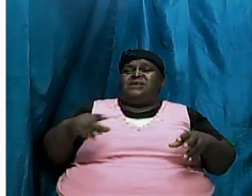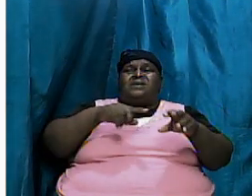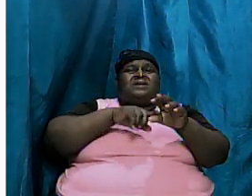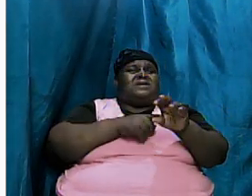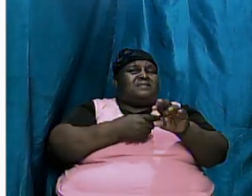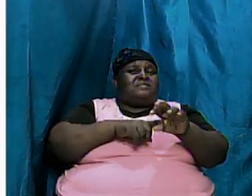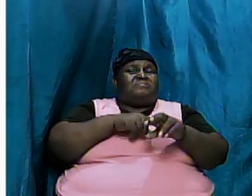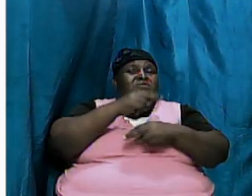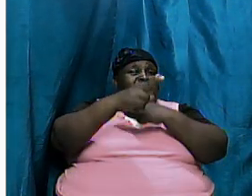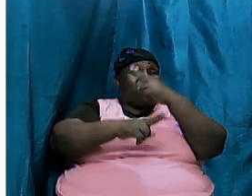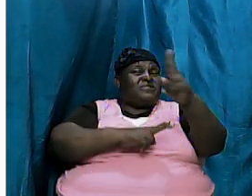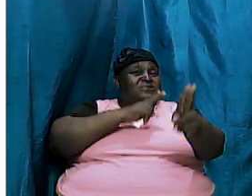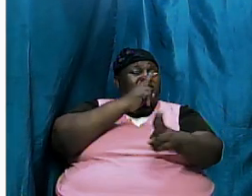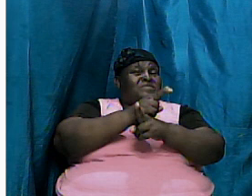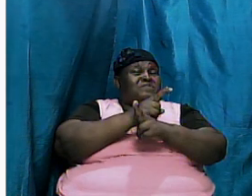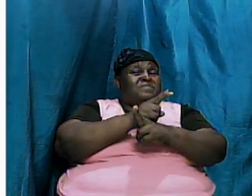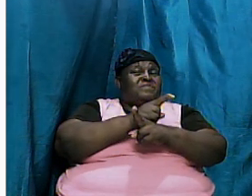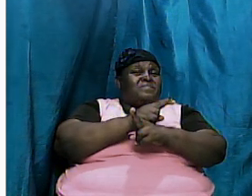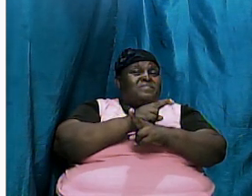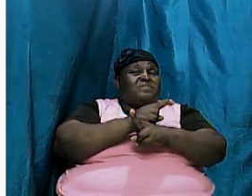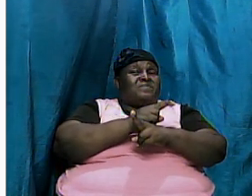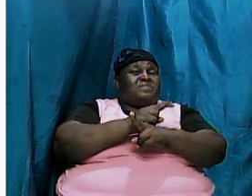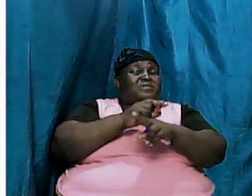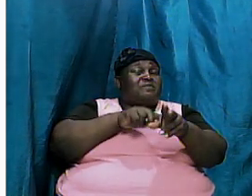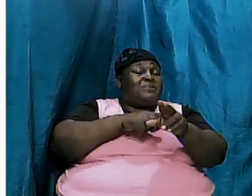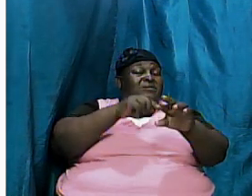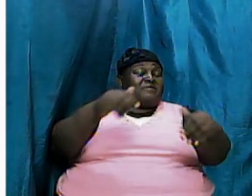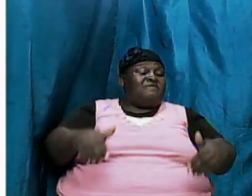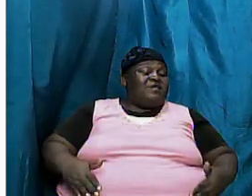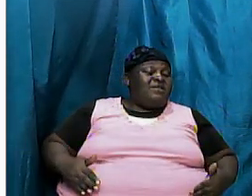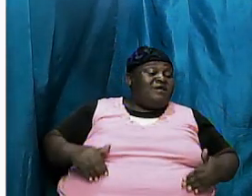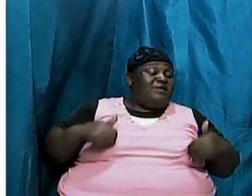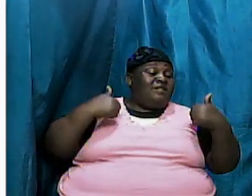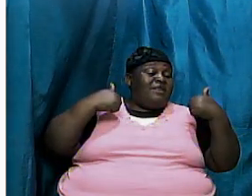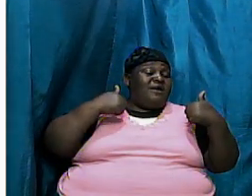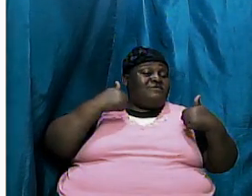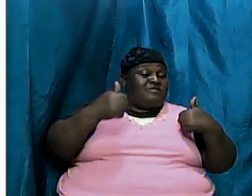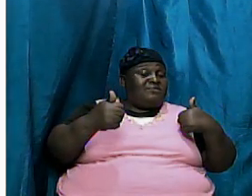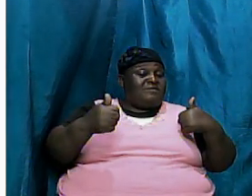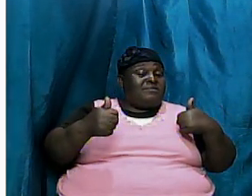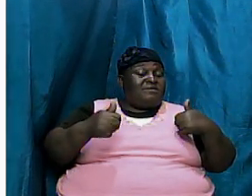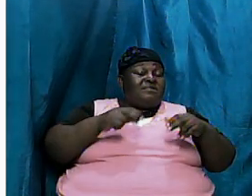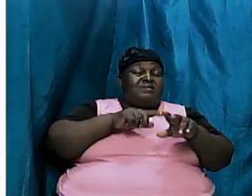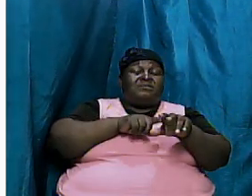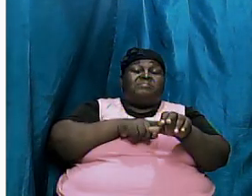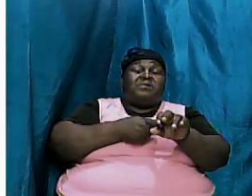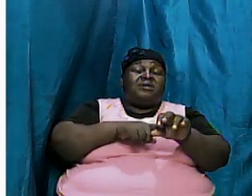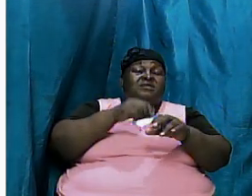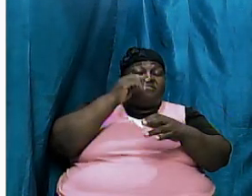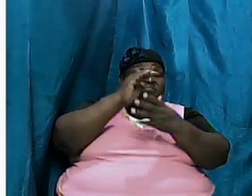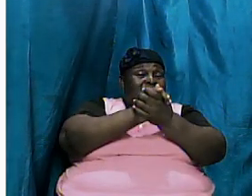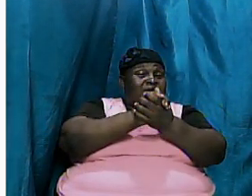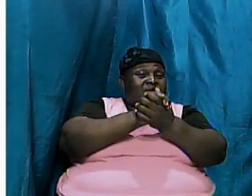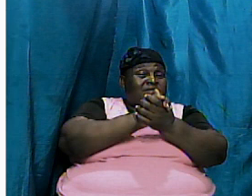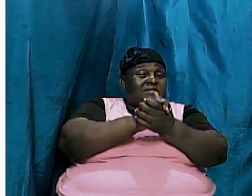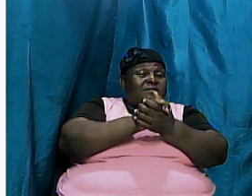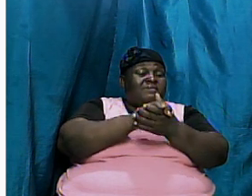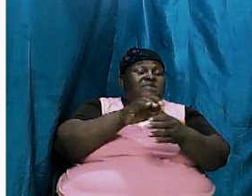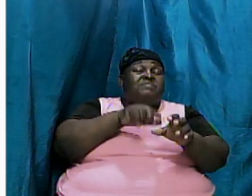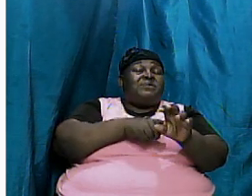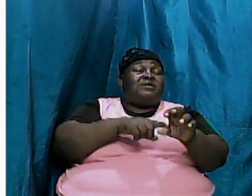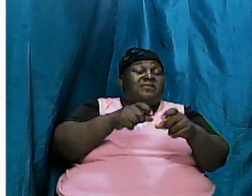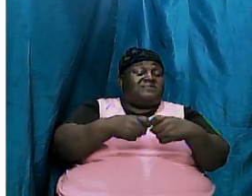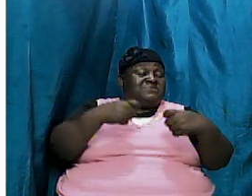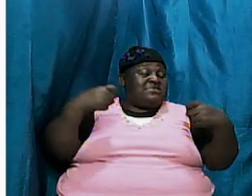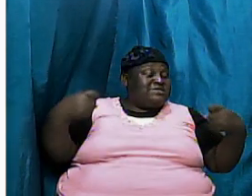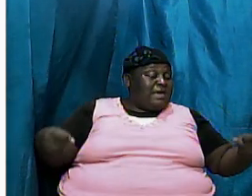of the universe the beginning of life itself the beginning of marriage the beginning of sin the